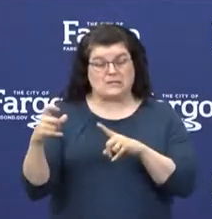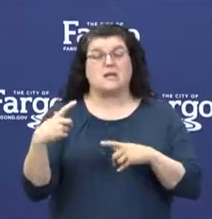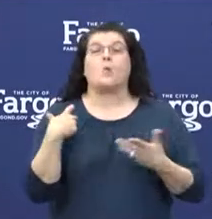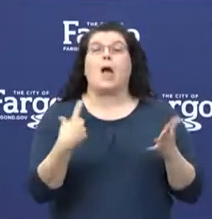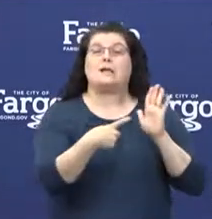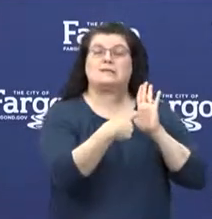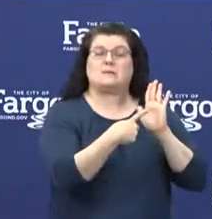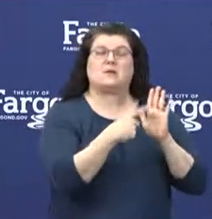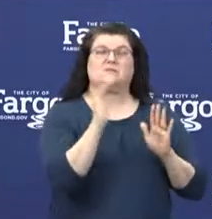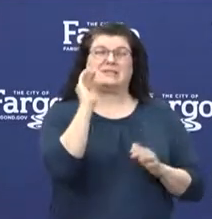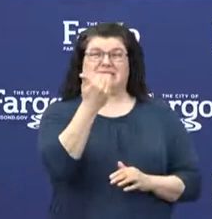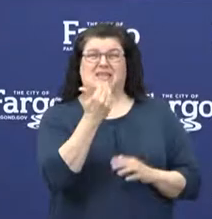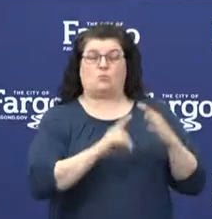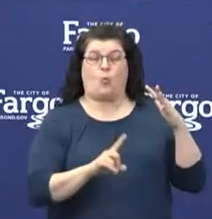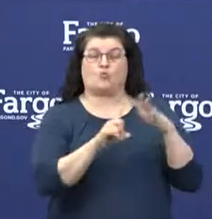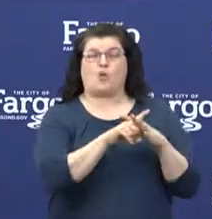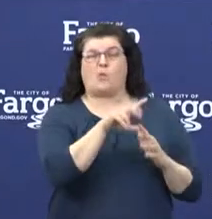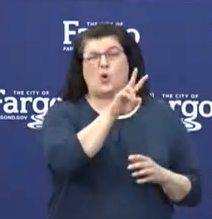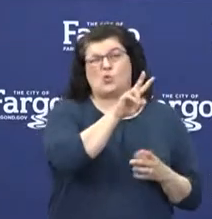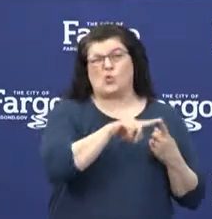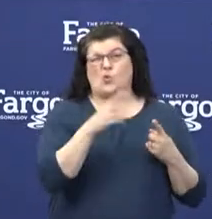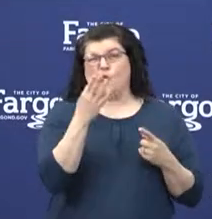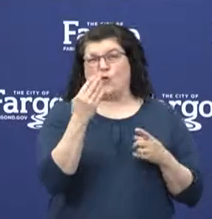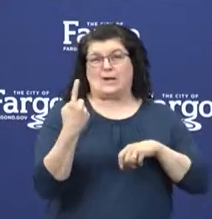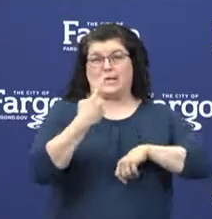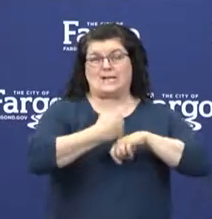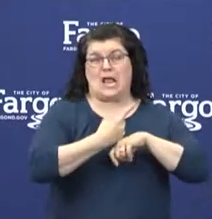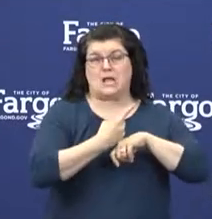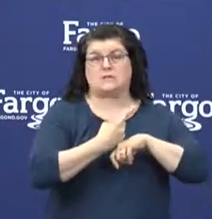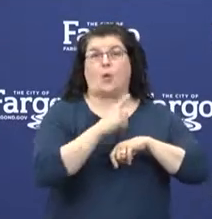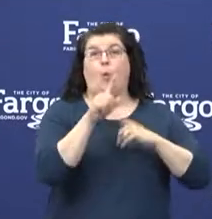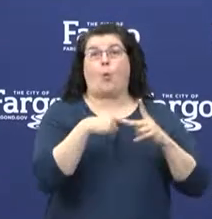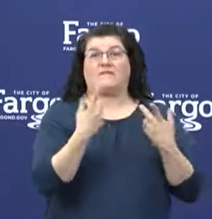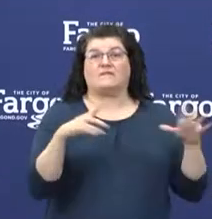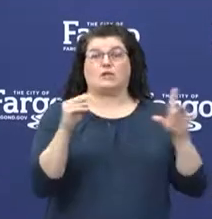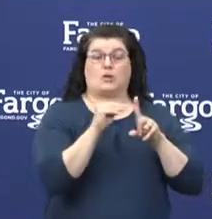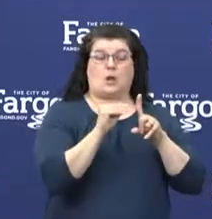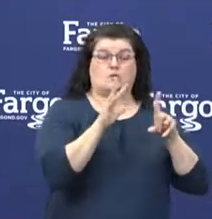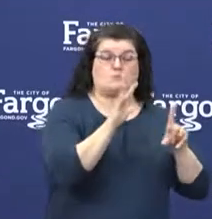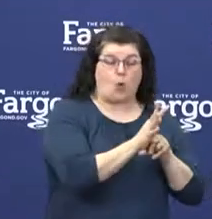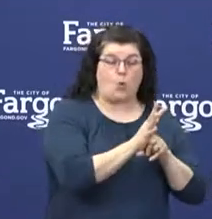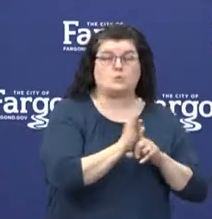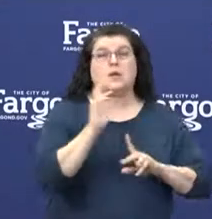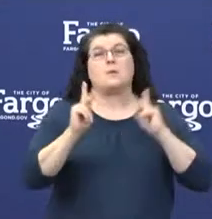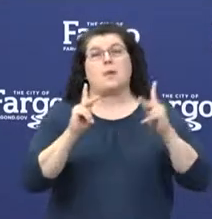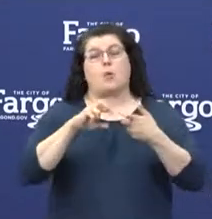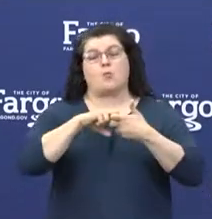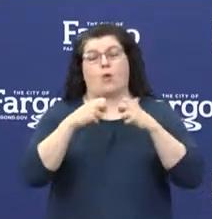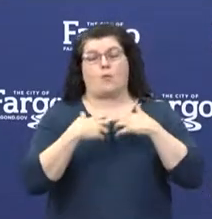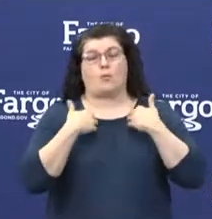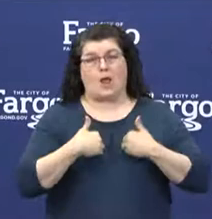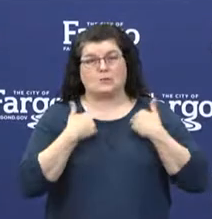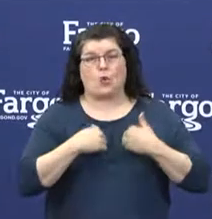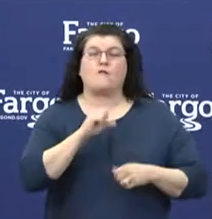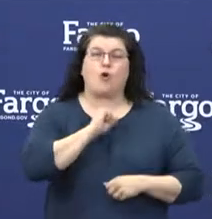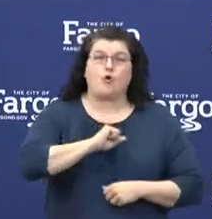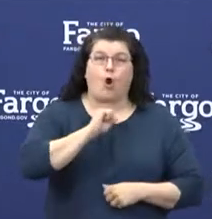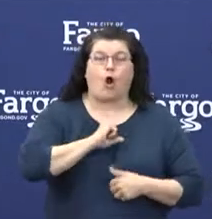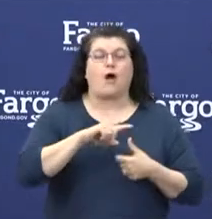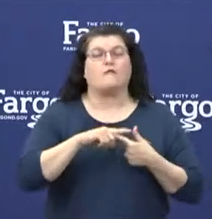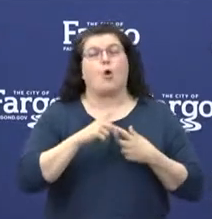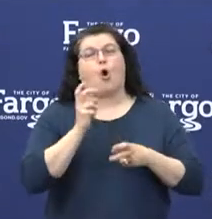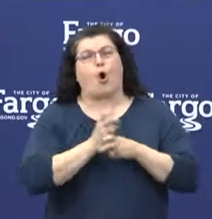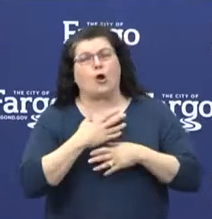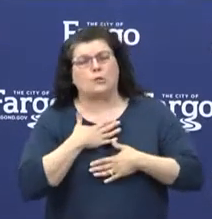appear two to 14 days after exposure to the virus. People with respiratory symptoms of cough, shortness of